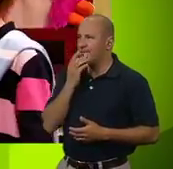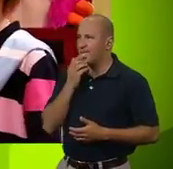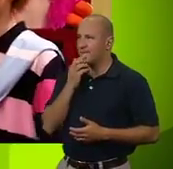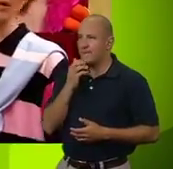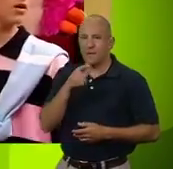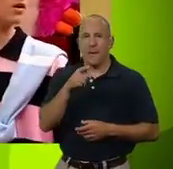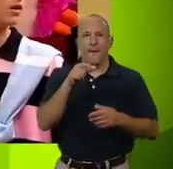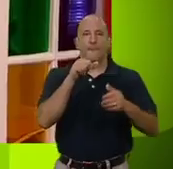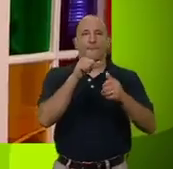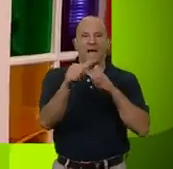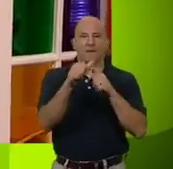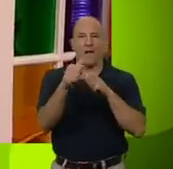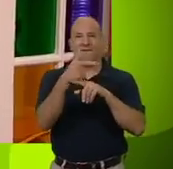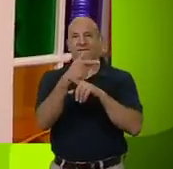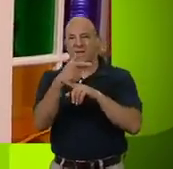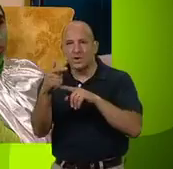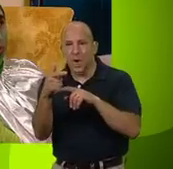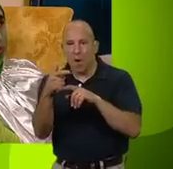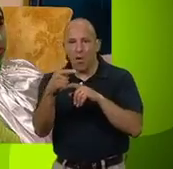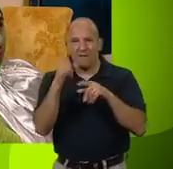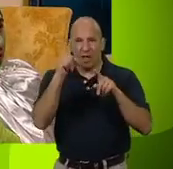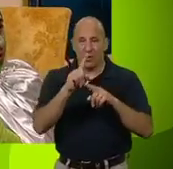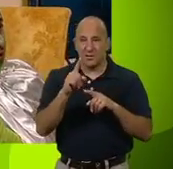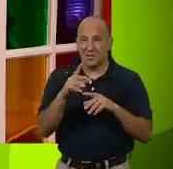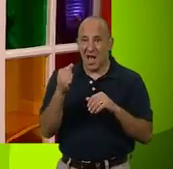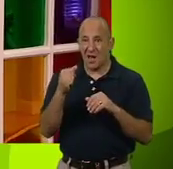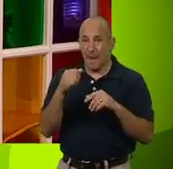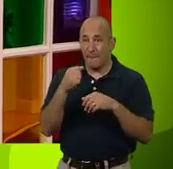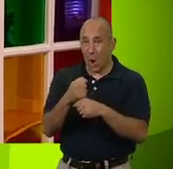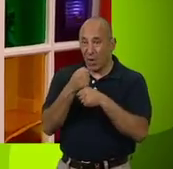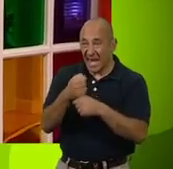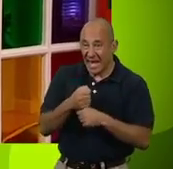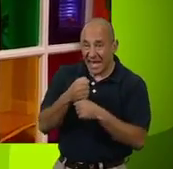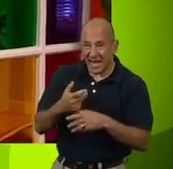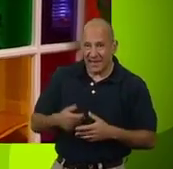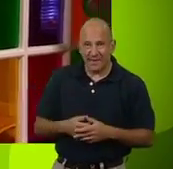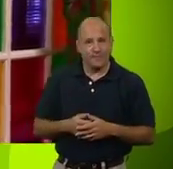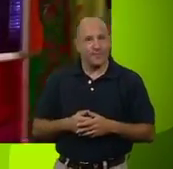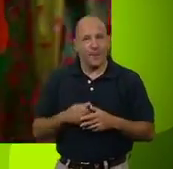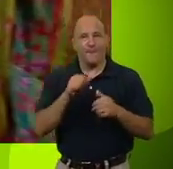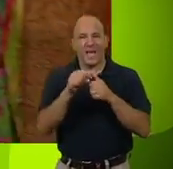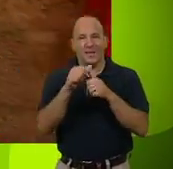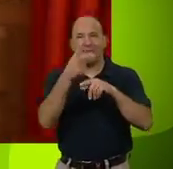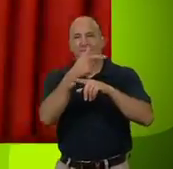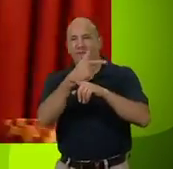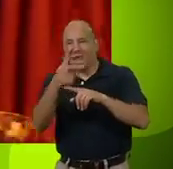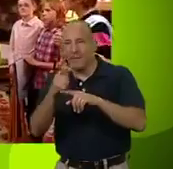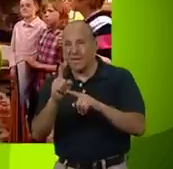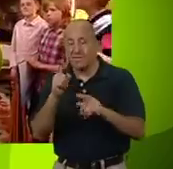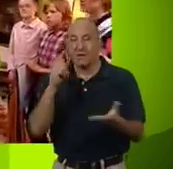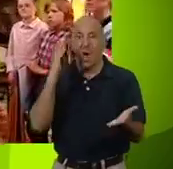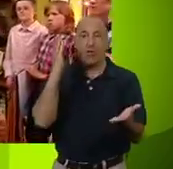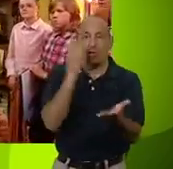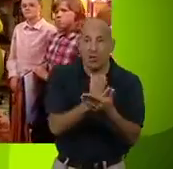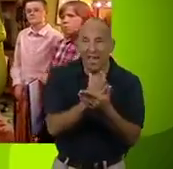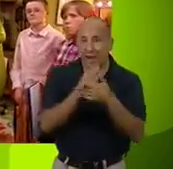tell me the one thing better than video footage of an alien? Catching a pony? The one thing better than the film of an alien is, of course,